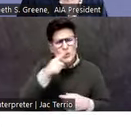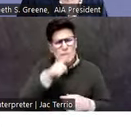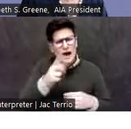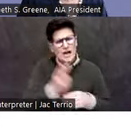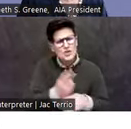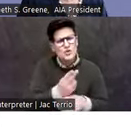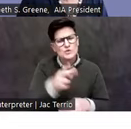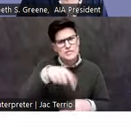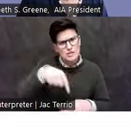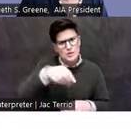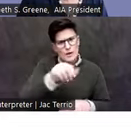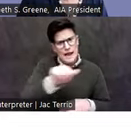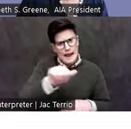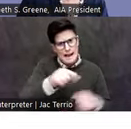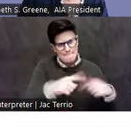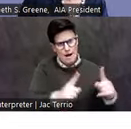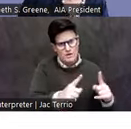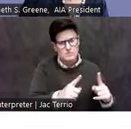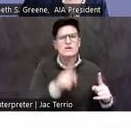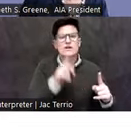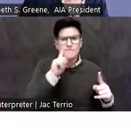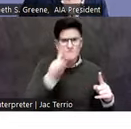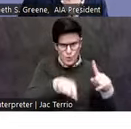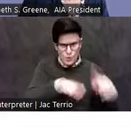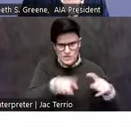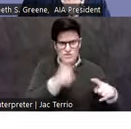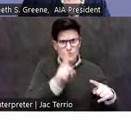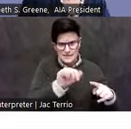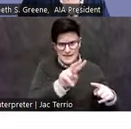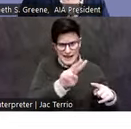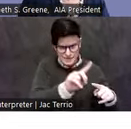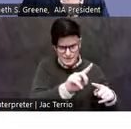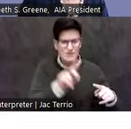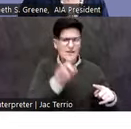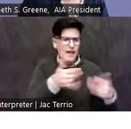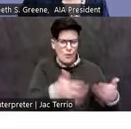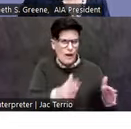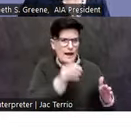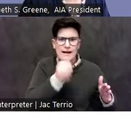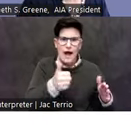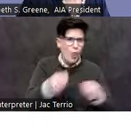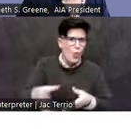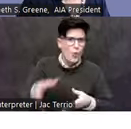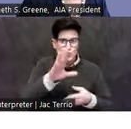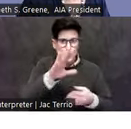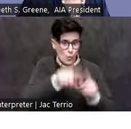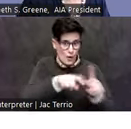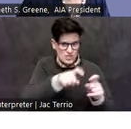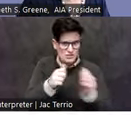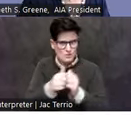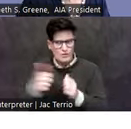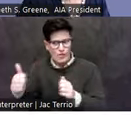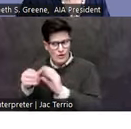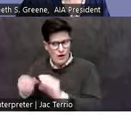your questions for David so they don't get lost and save the chat for greetings and other things. I'm so excited today,